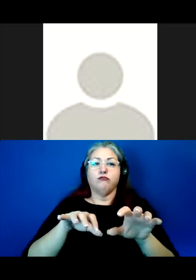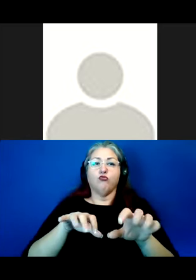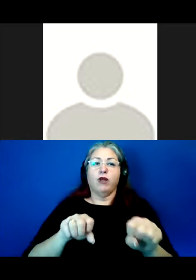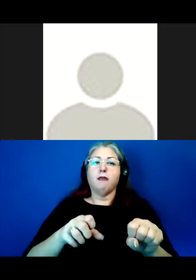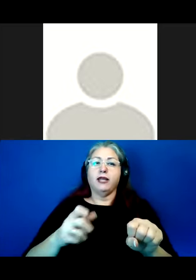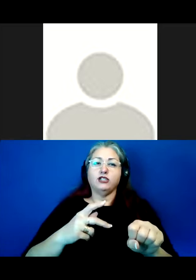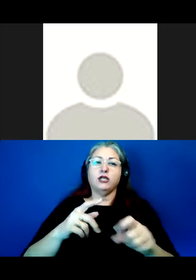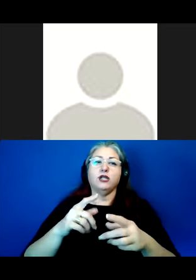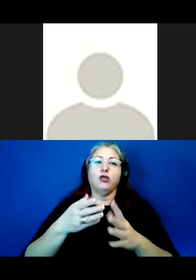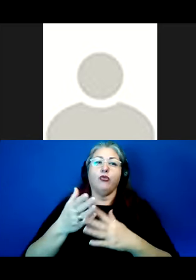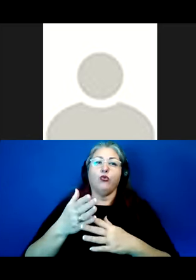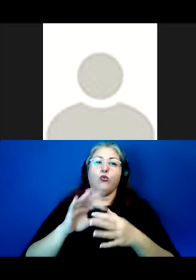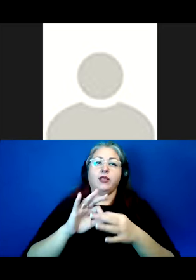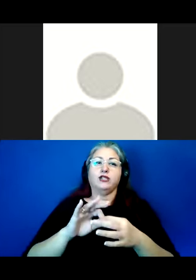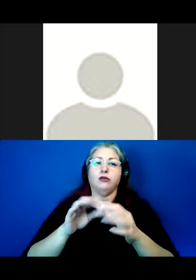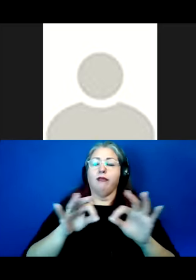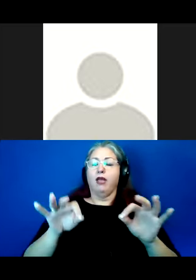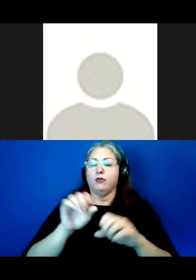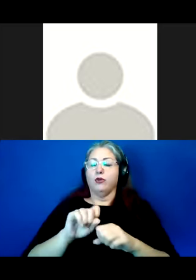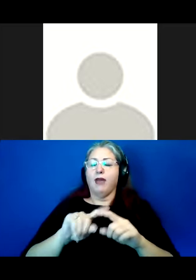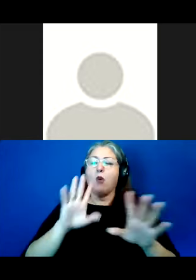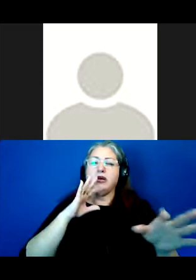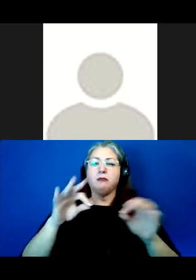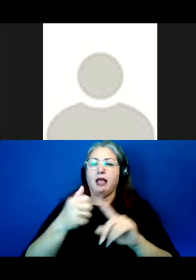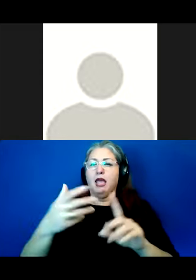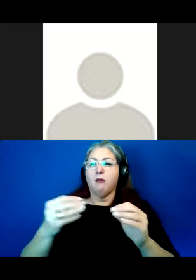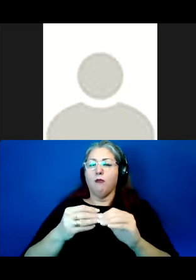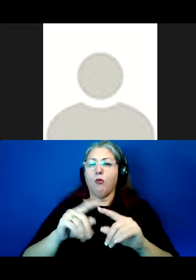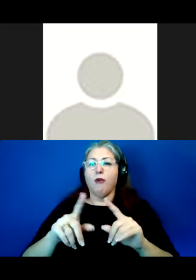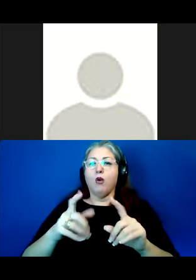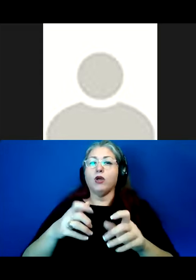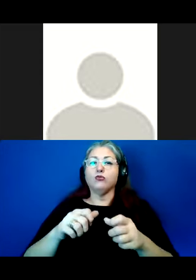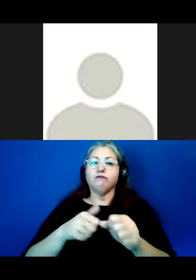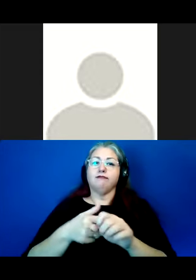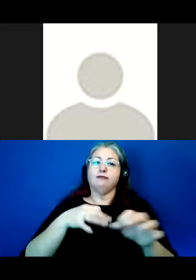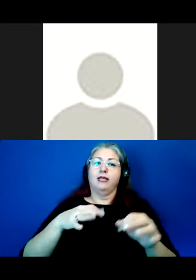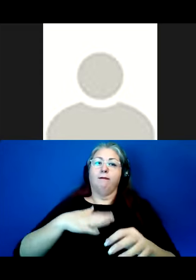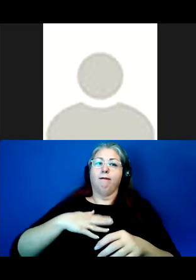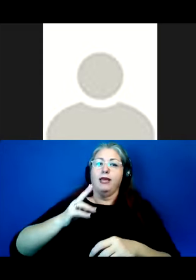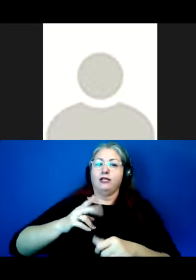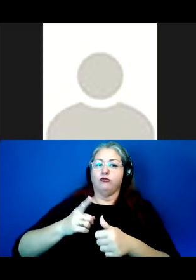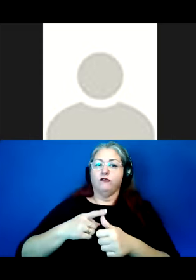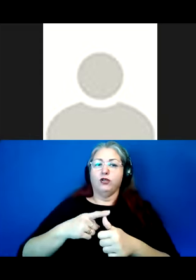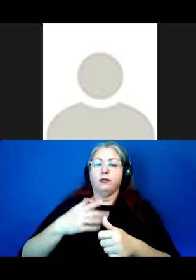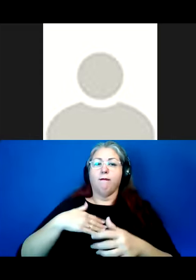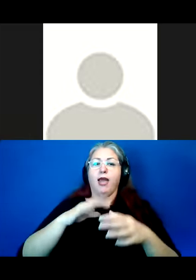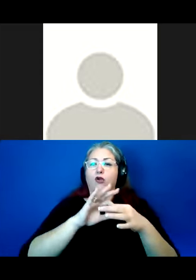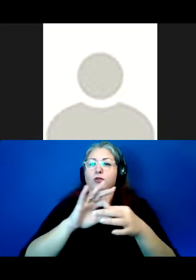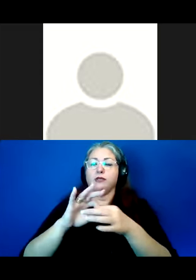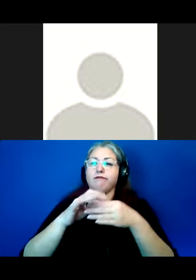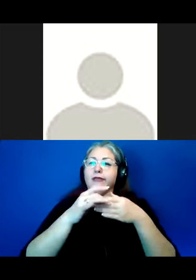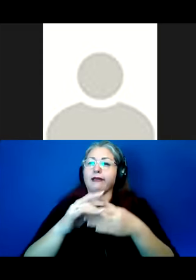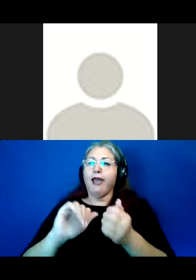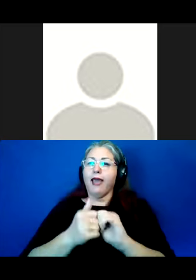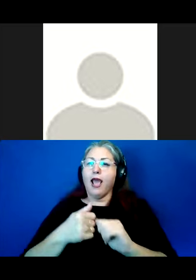I'll explain what I mean by those various terms. But I first want to locate myself by telling you a bit about my history and the relationships that guide my thinking.